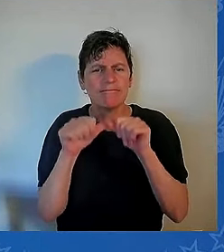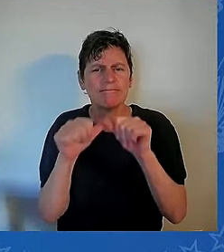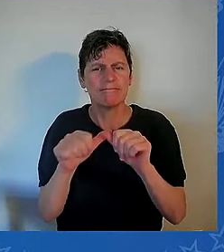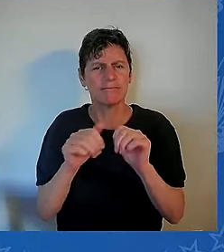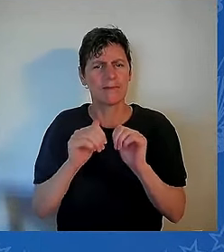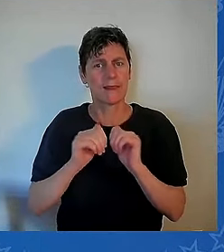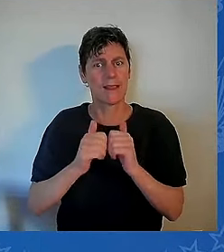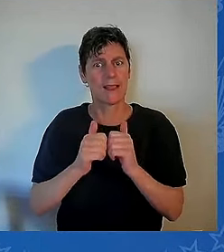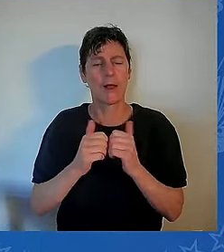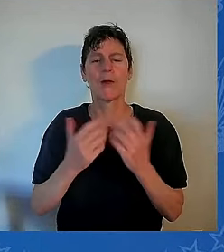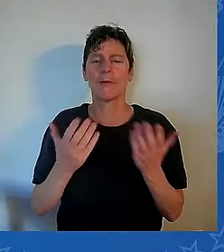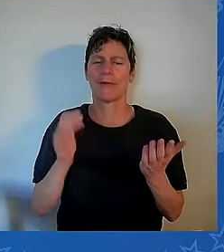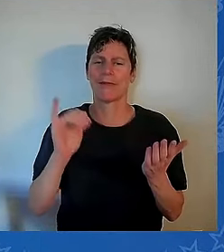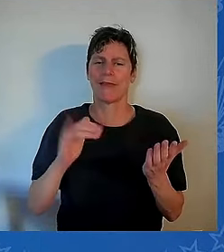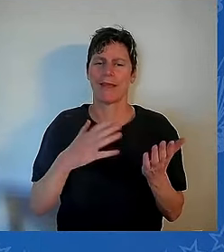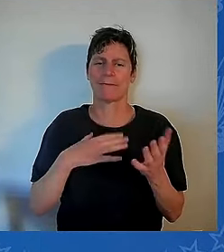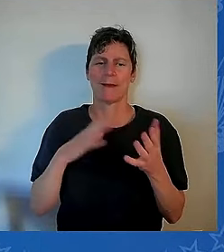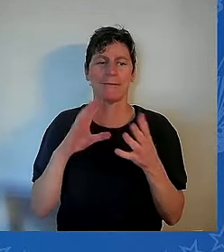a look to Ethel Kennedy's faith.